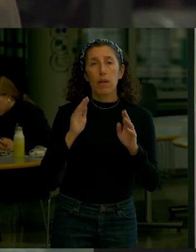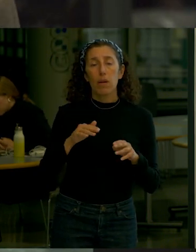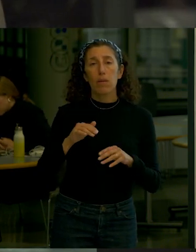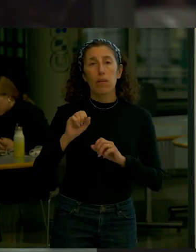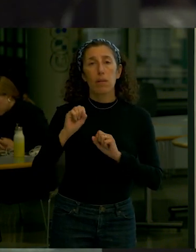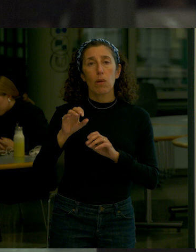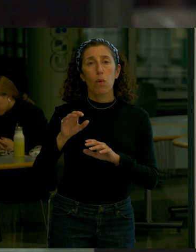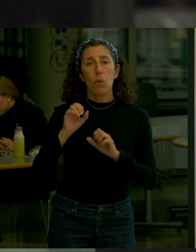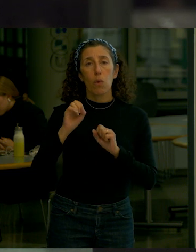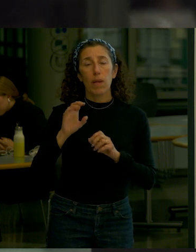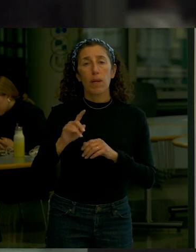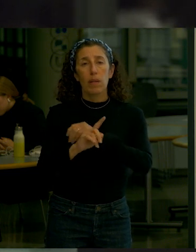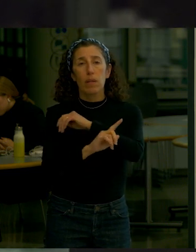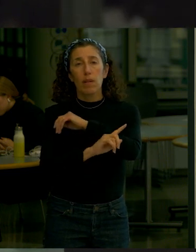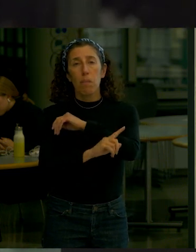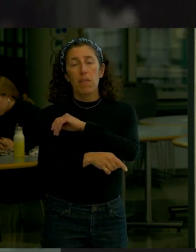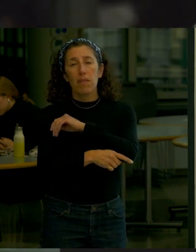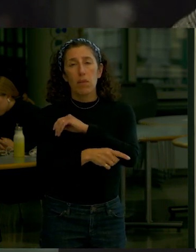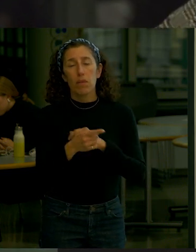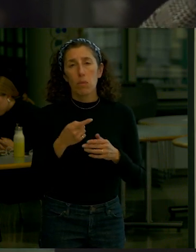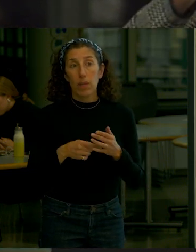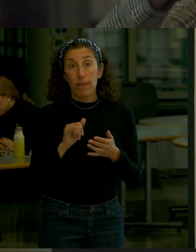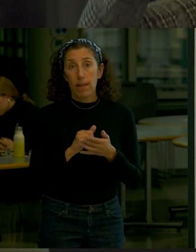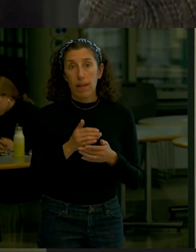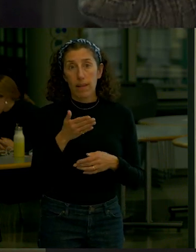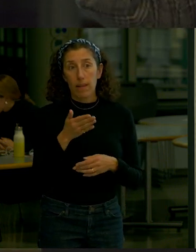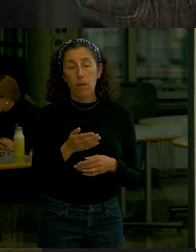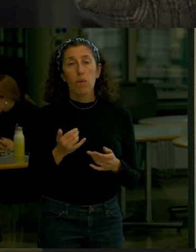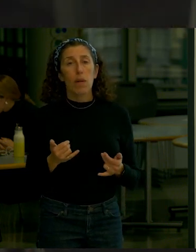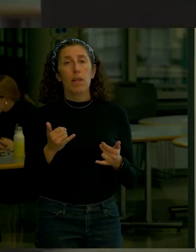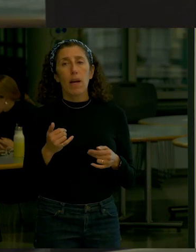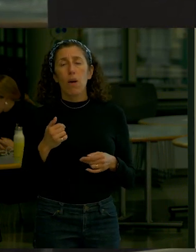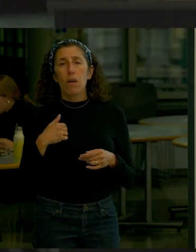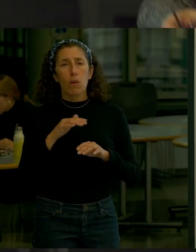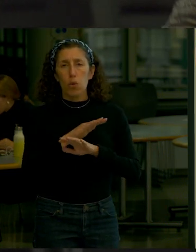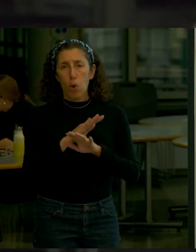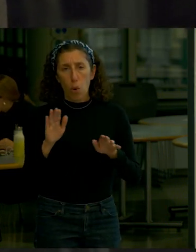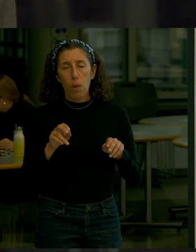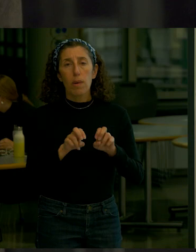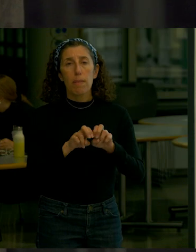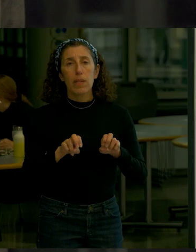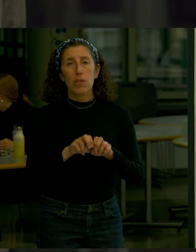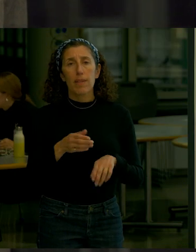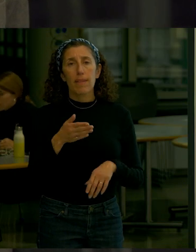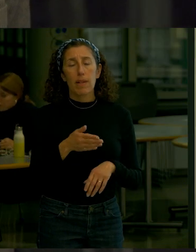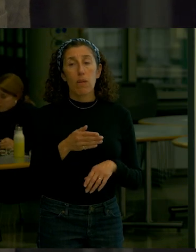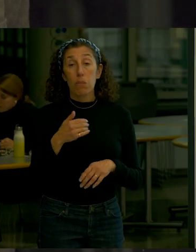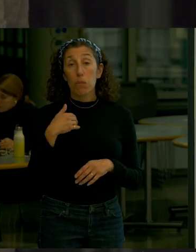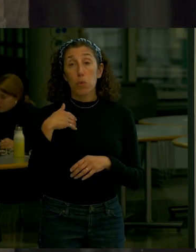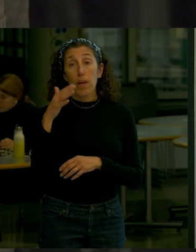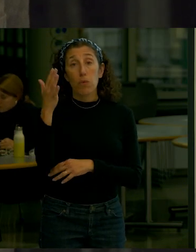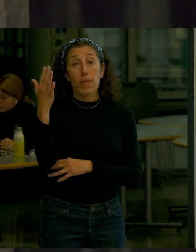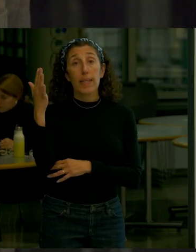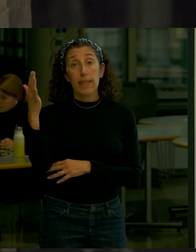there's things like that to my knowledge there's currently no benches on that side of the street there are some street trees though I think the question